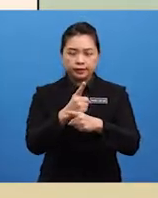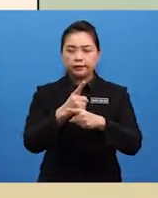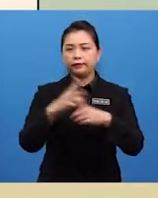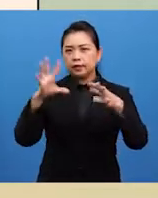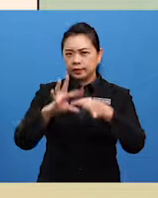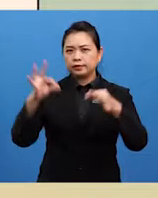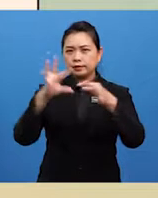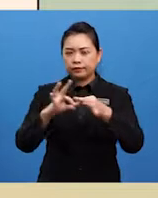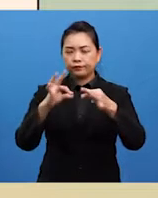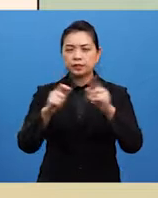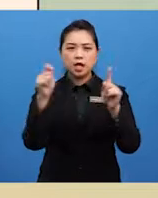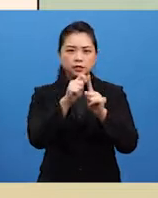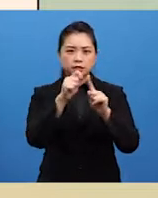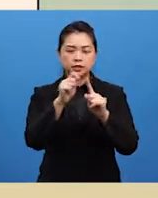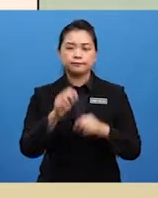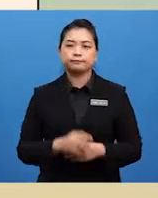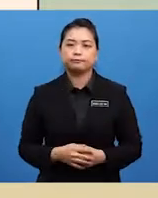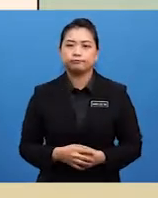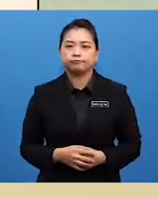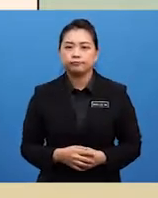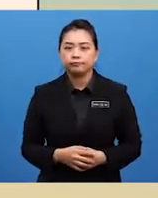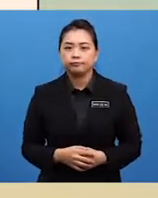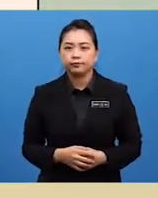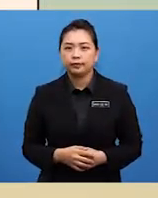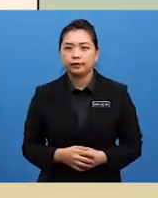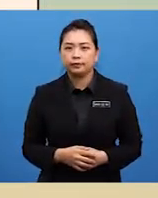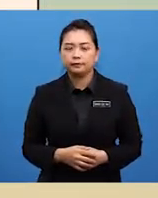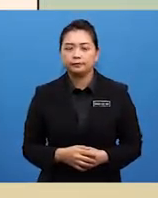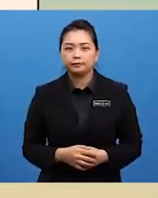used the correct narrative tenses.